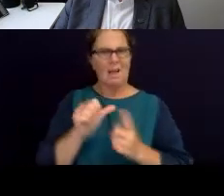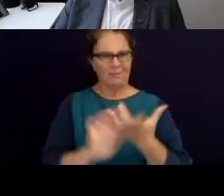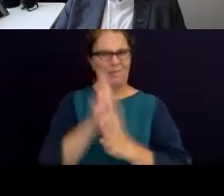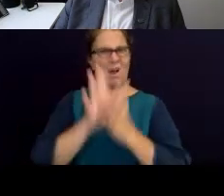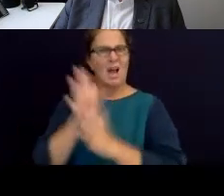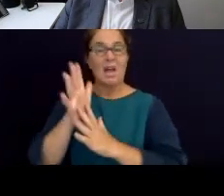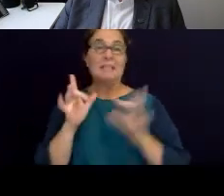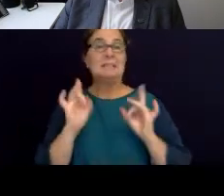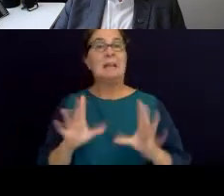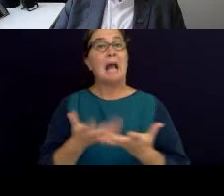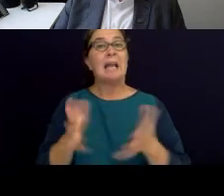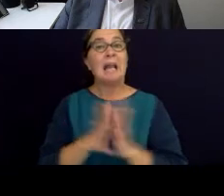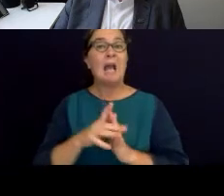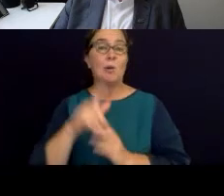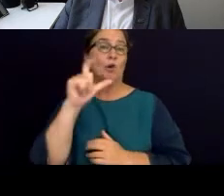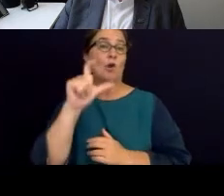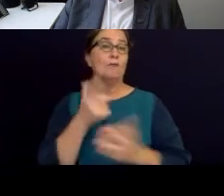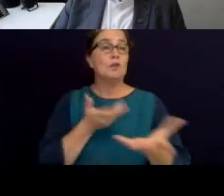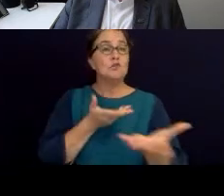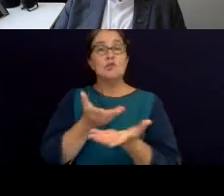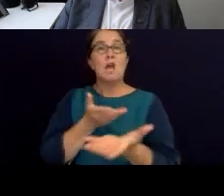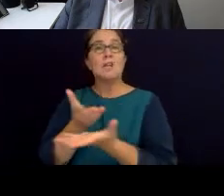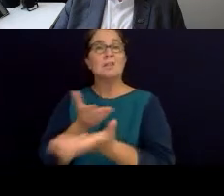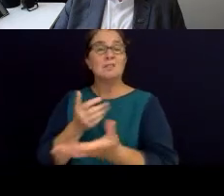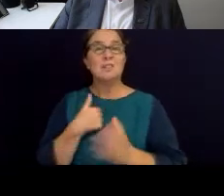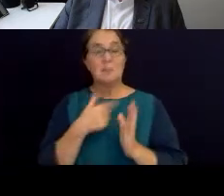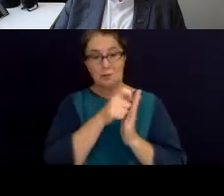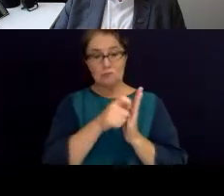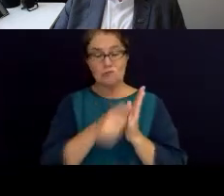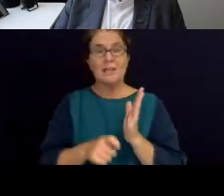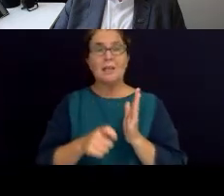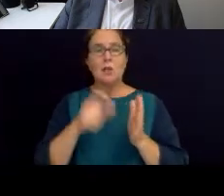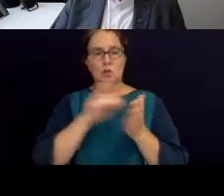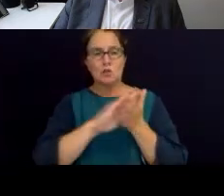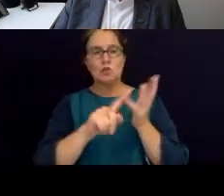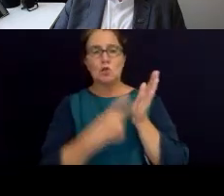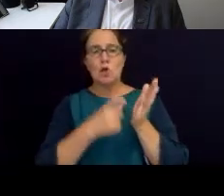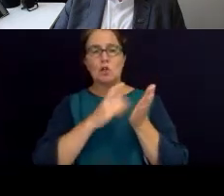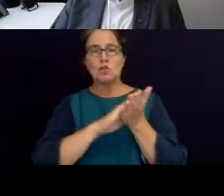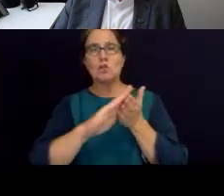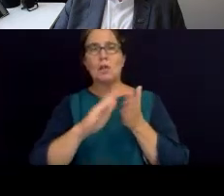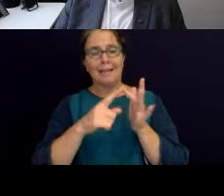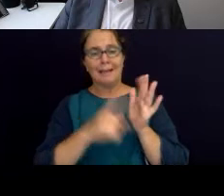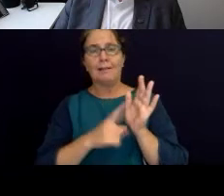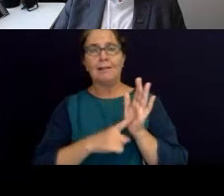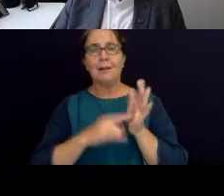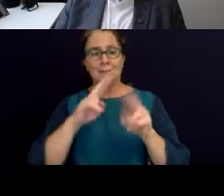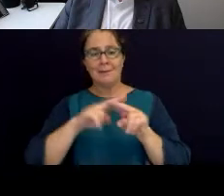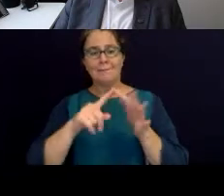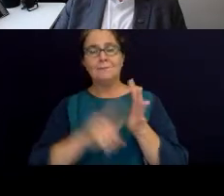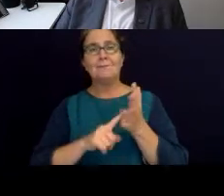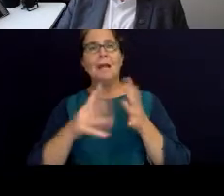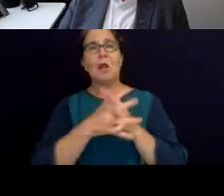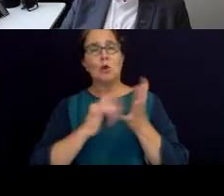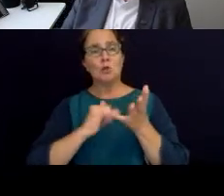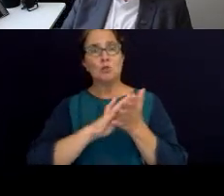with a coffee chat and I've written a Churchill Fellowship 60 page paper on this, so that's available to anyone. And some of